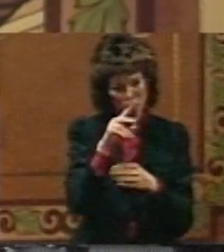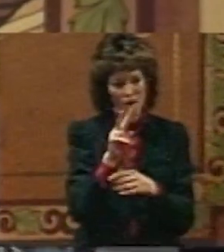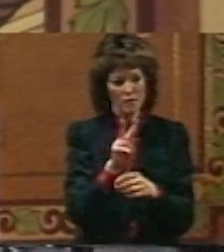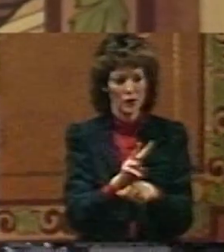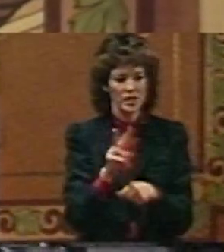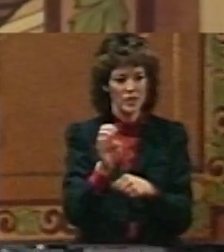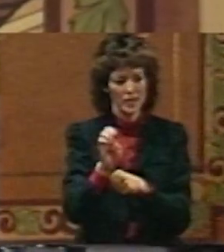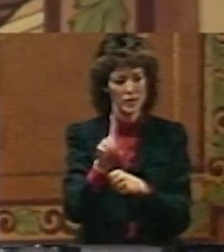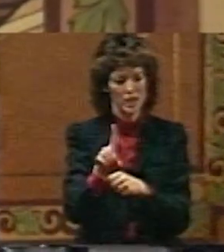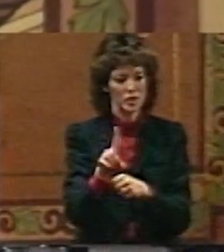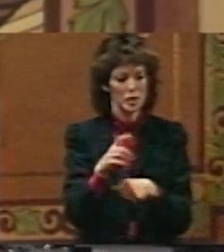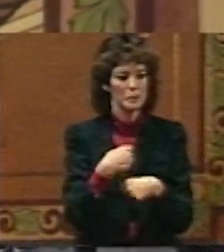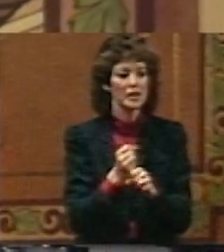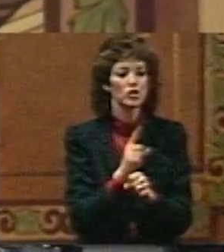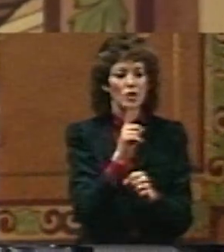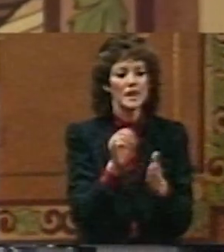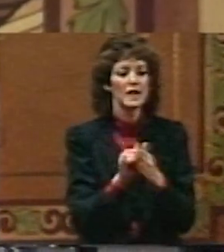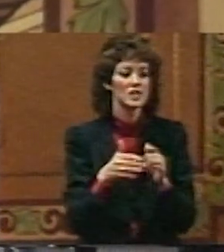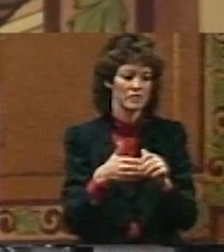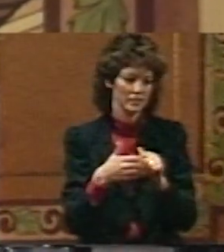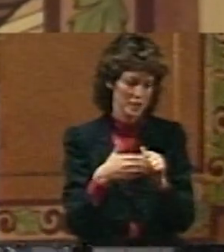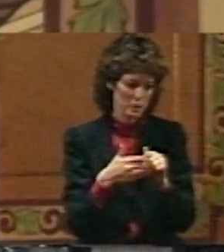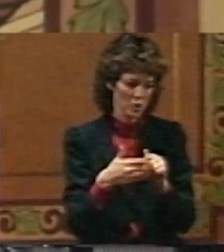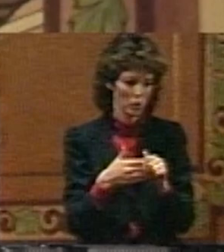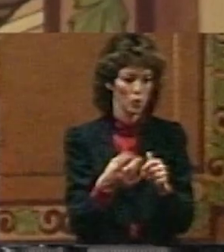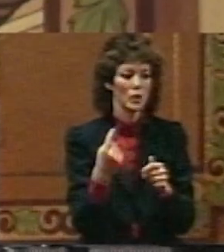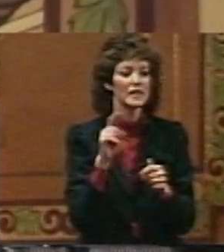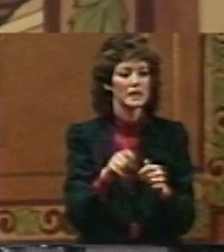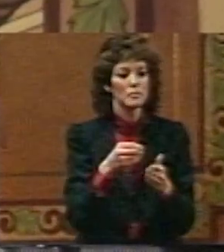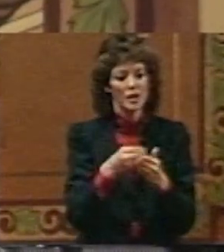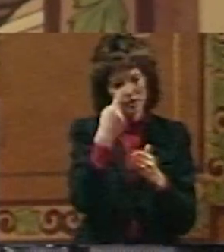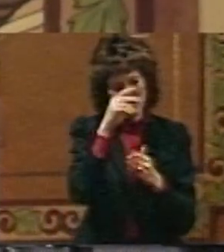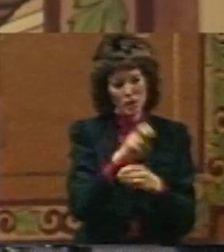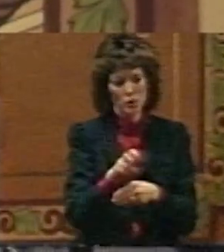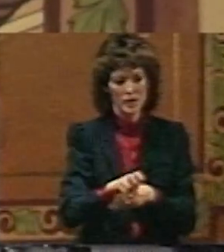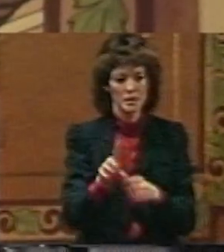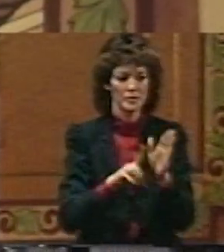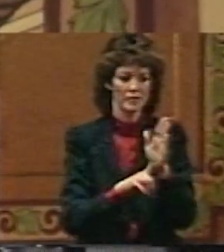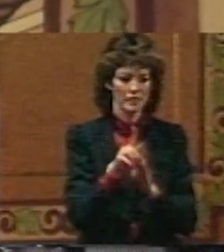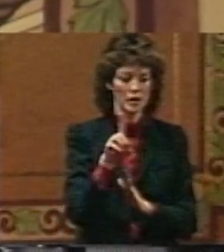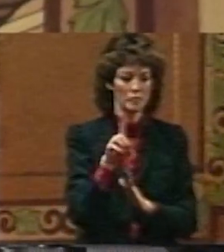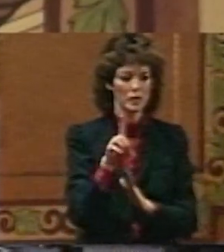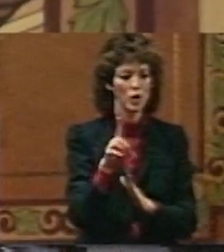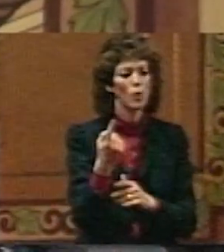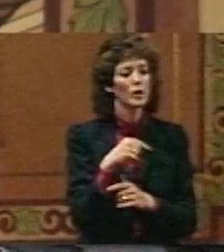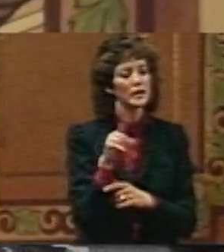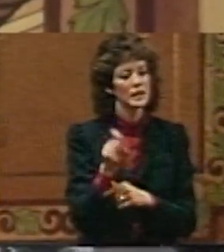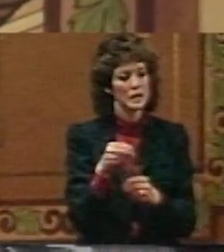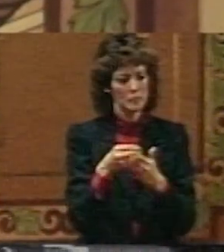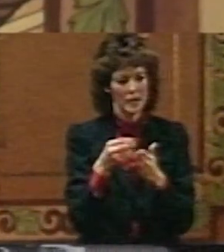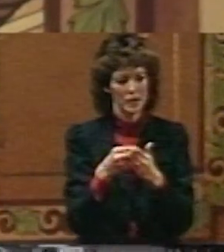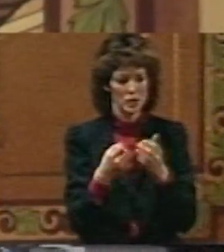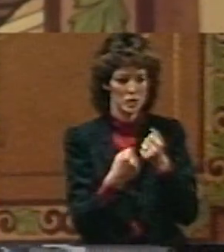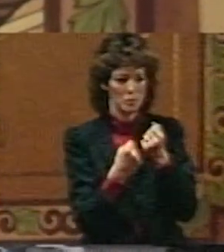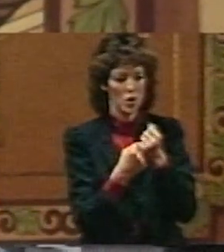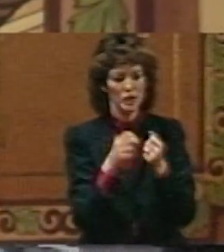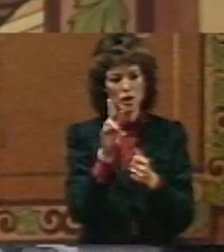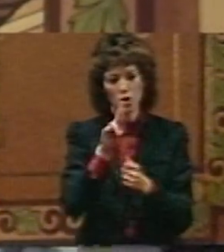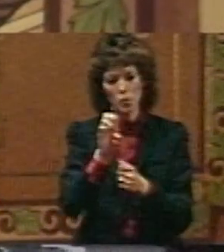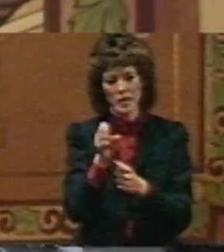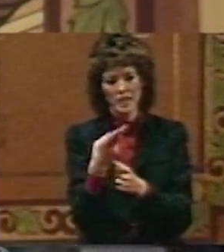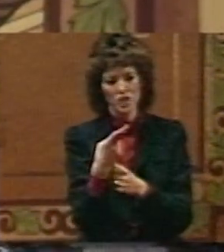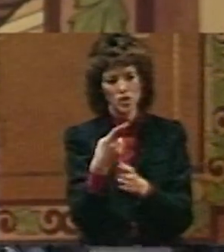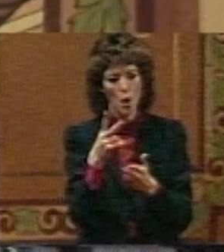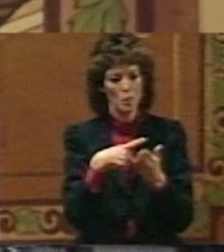it is flexible. We need money for tourism development. We need money to support the REACH program that has been